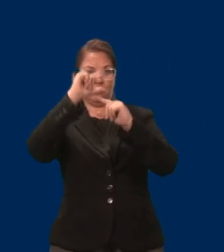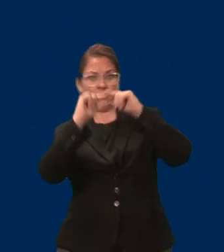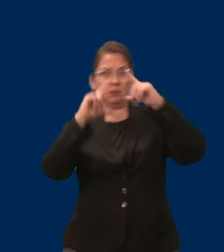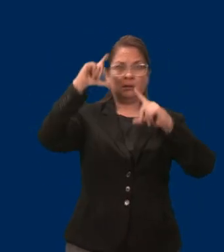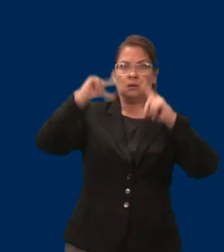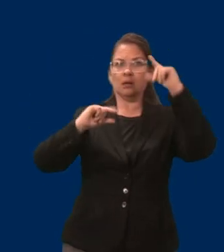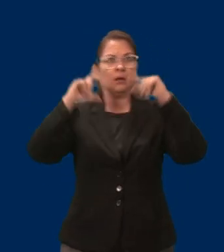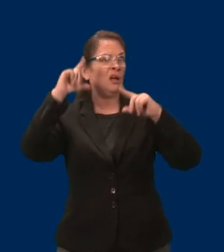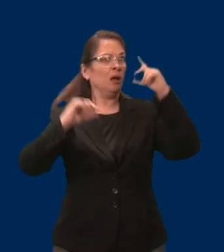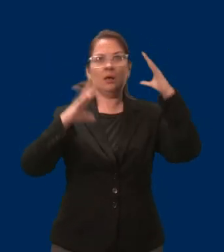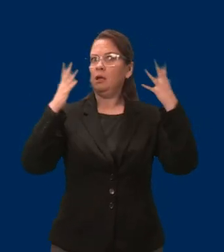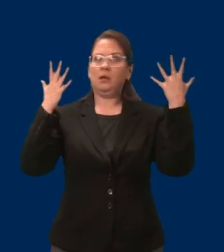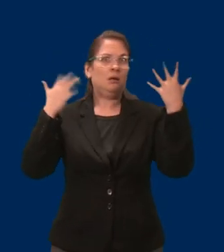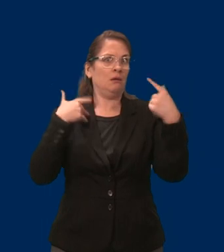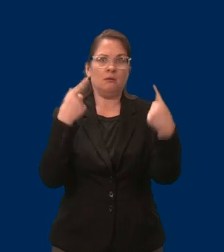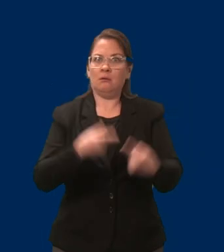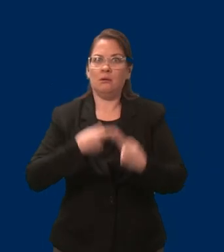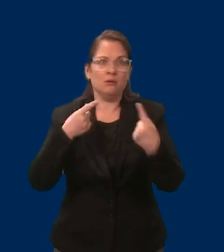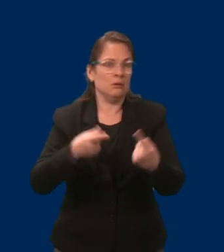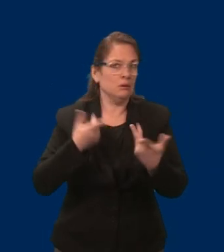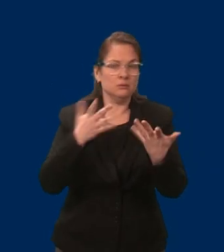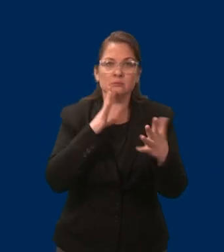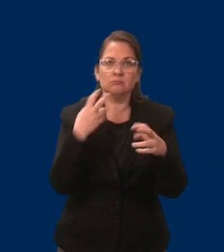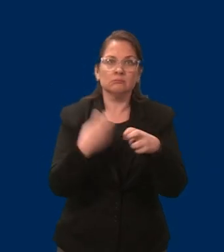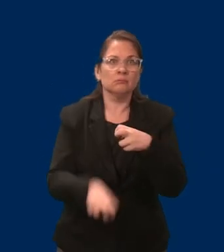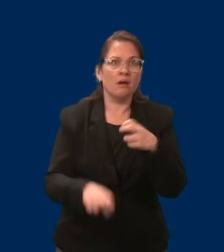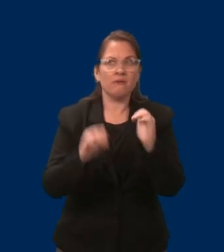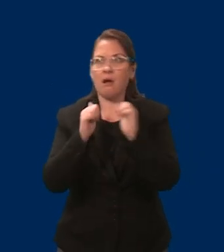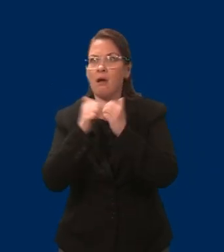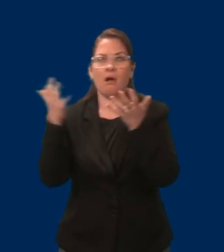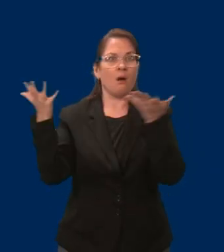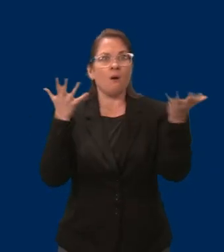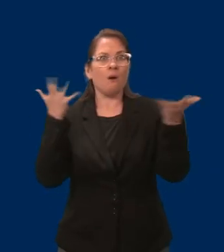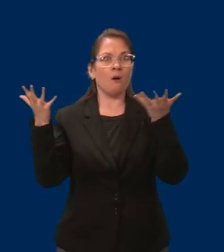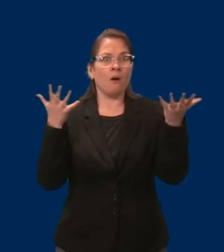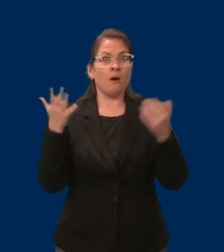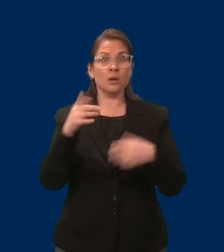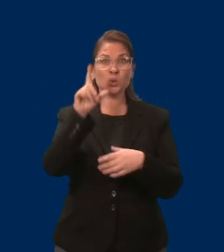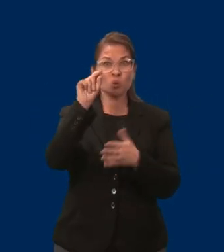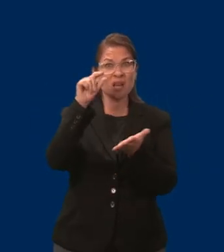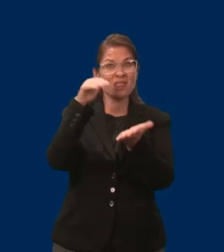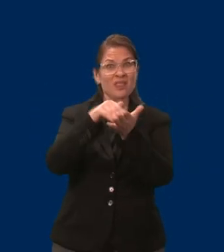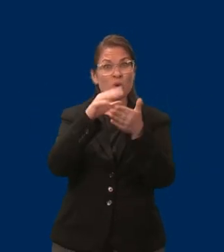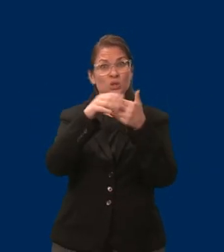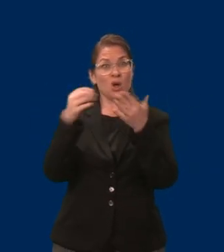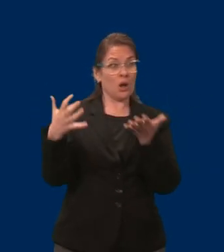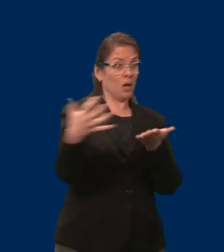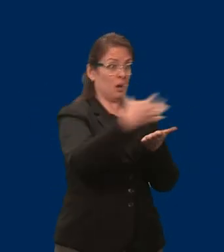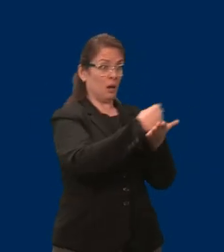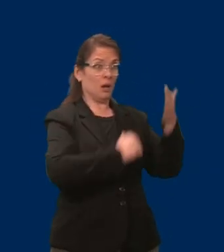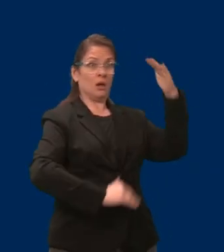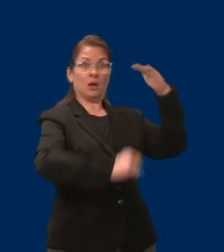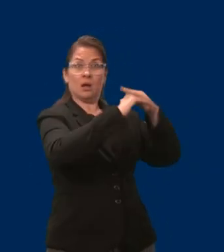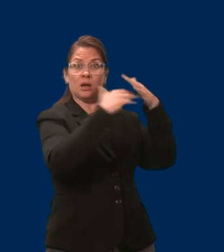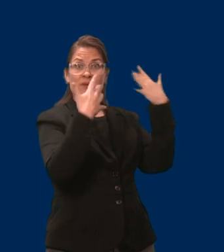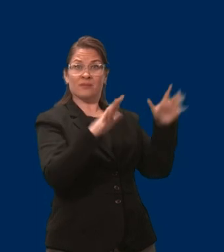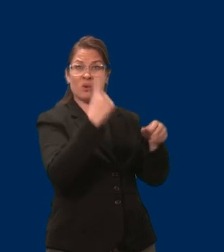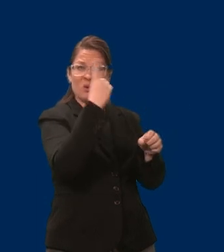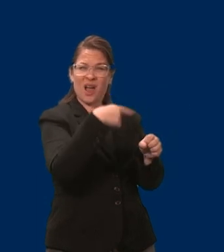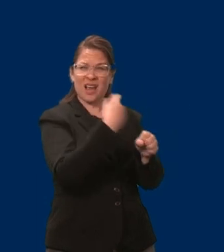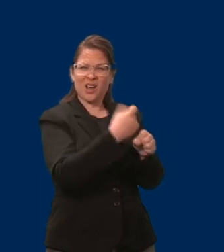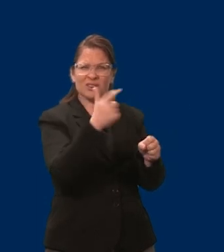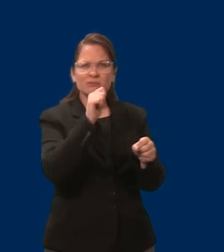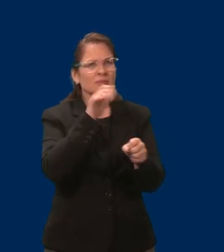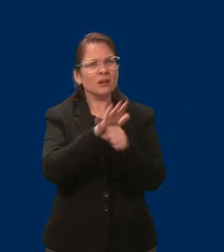But with $20,000 and with the job that I have, I want to be able to contribute back to my community.